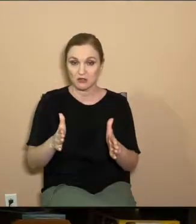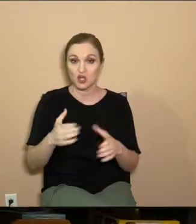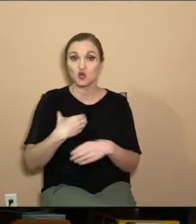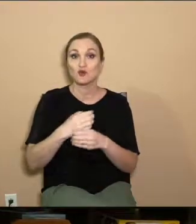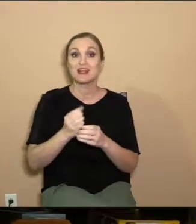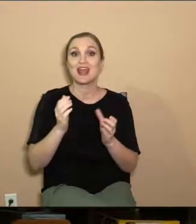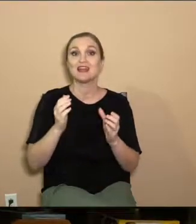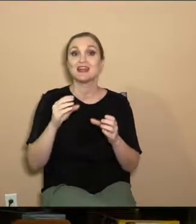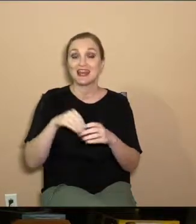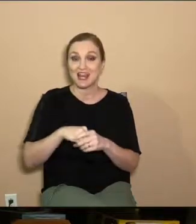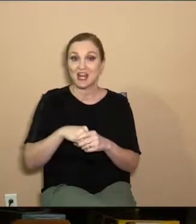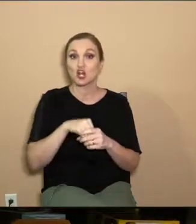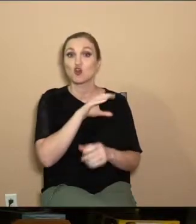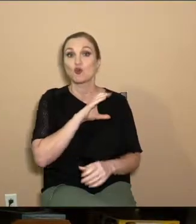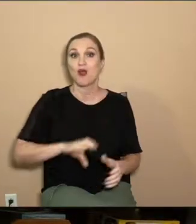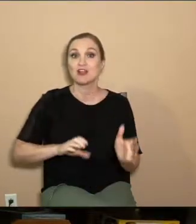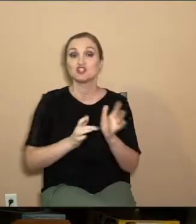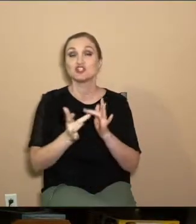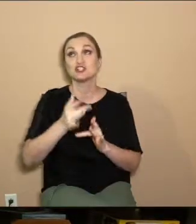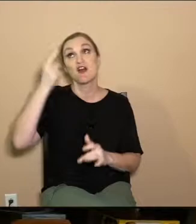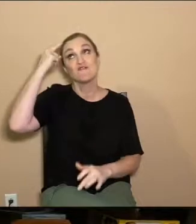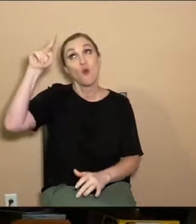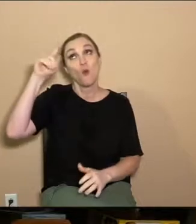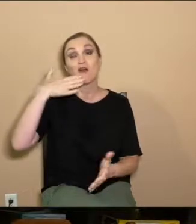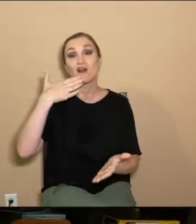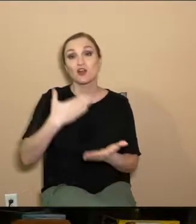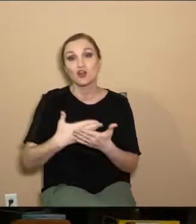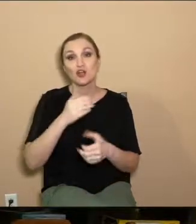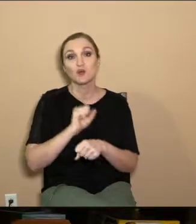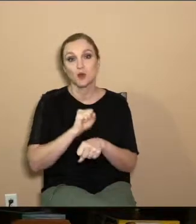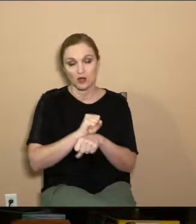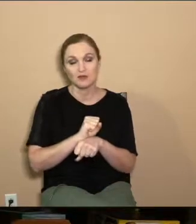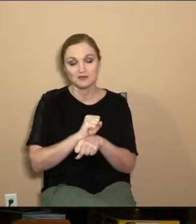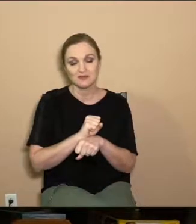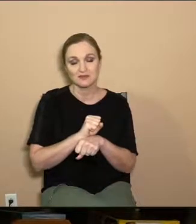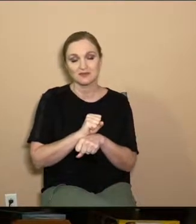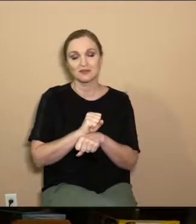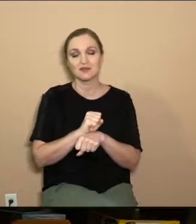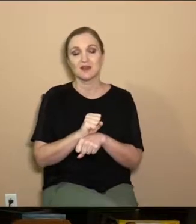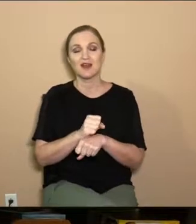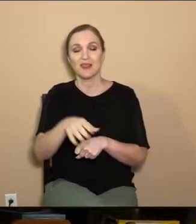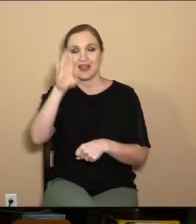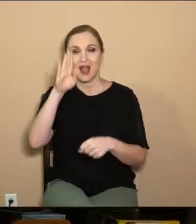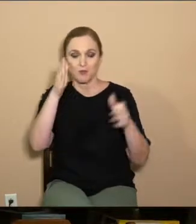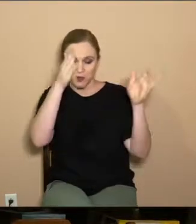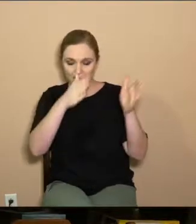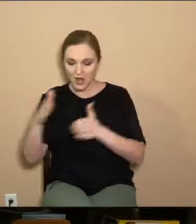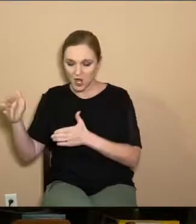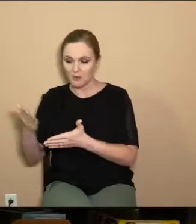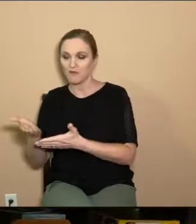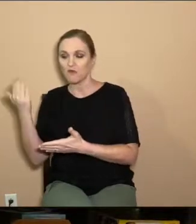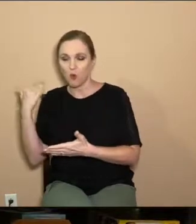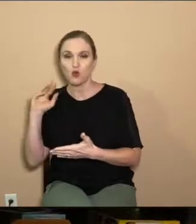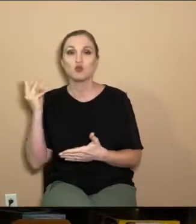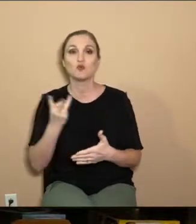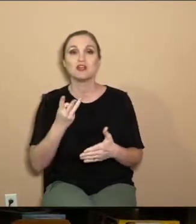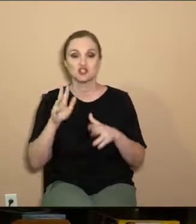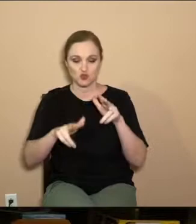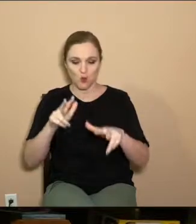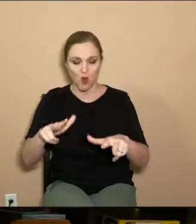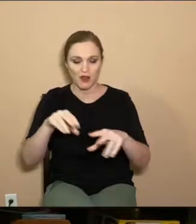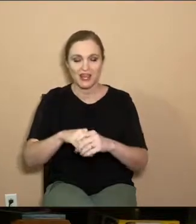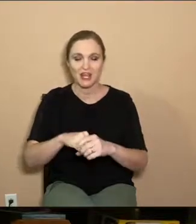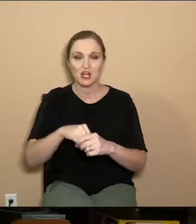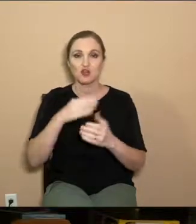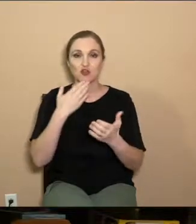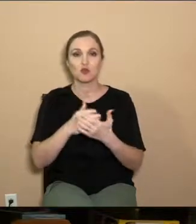Christ Jesus for good works, which God prepared beforehand that we should walk in them.